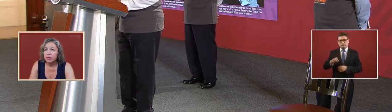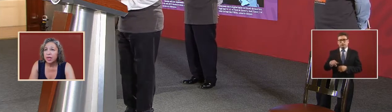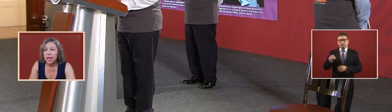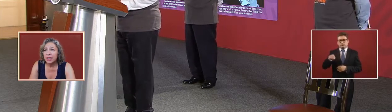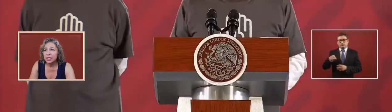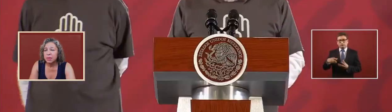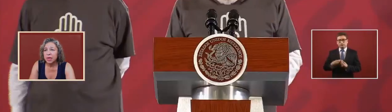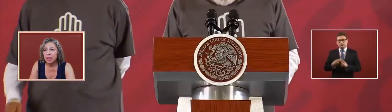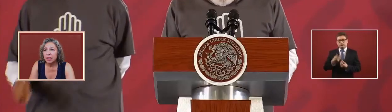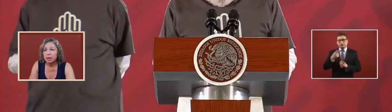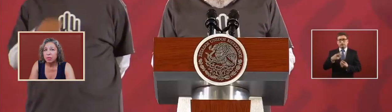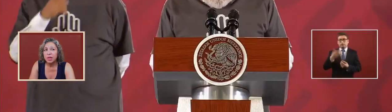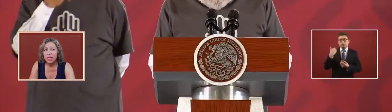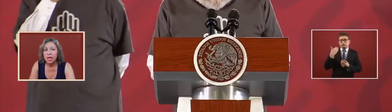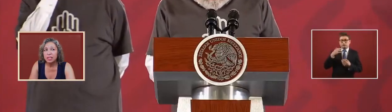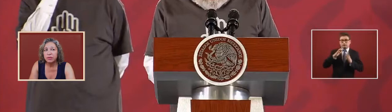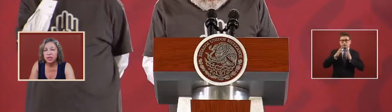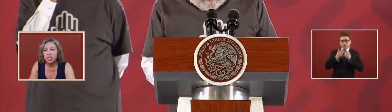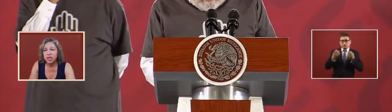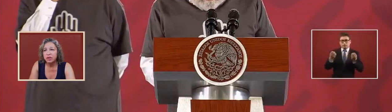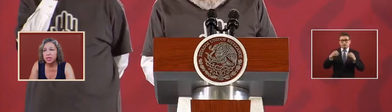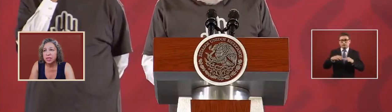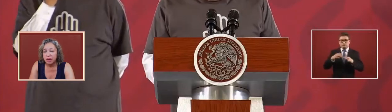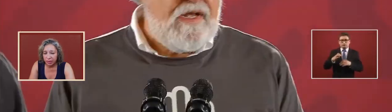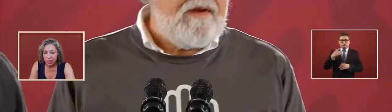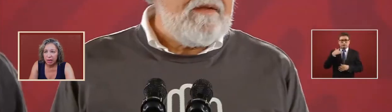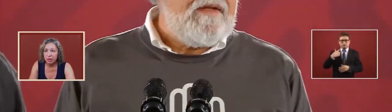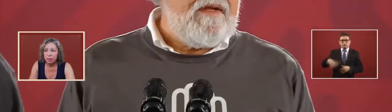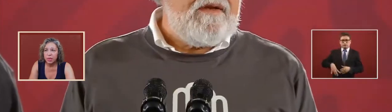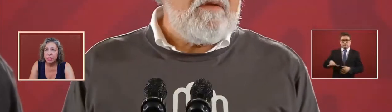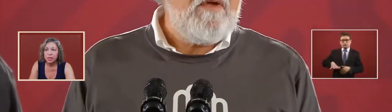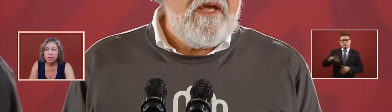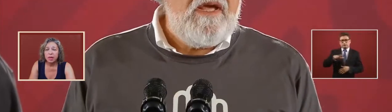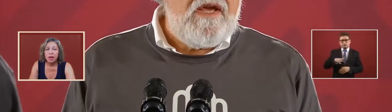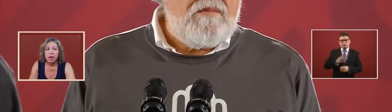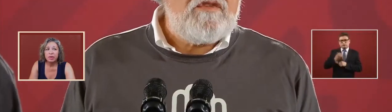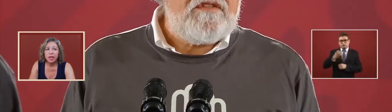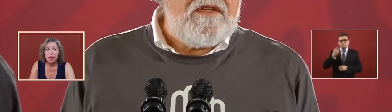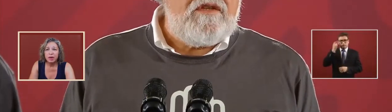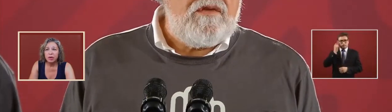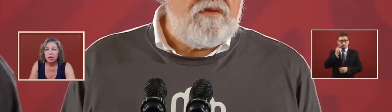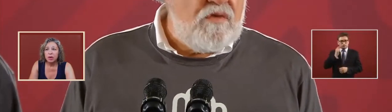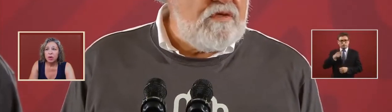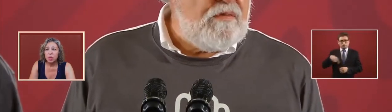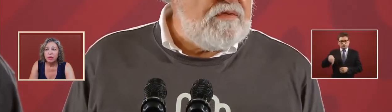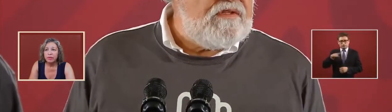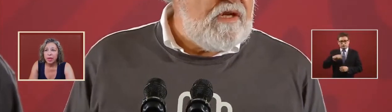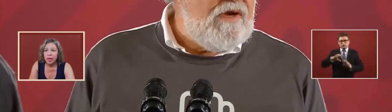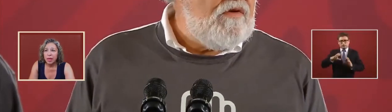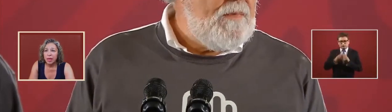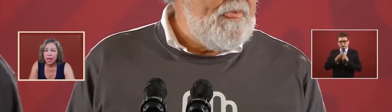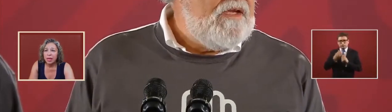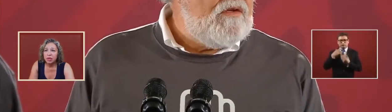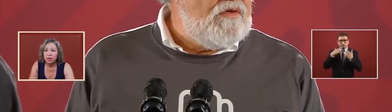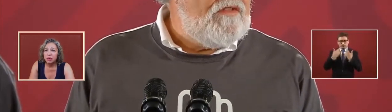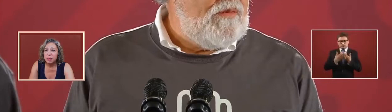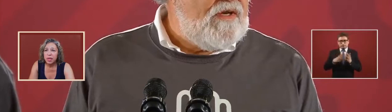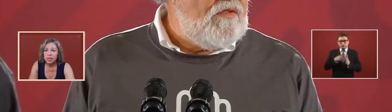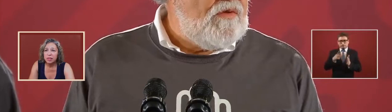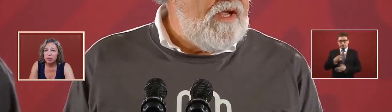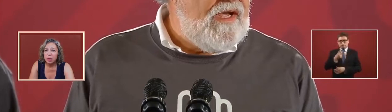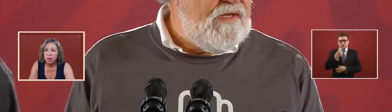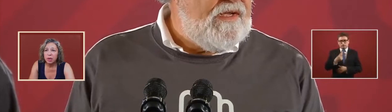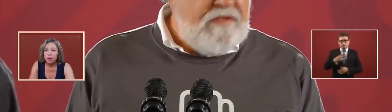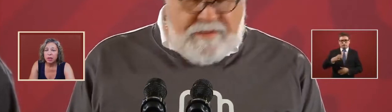point out the last meeting with the ex-functionaries of the government of guerrero we've had two